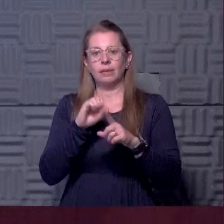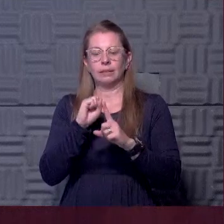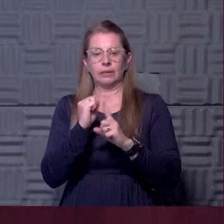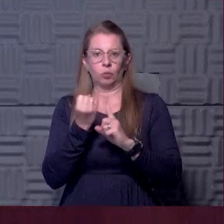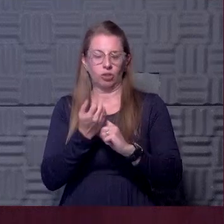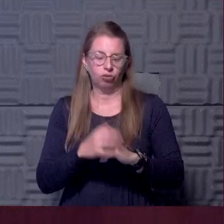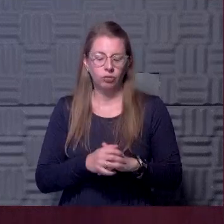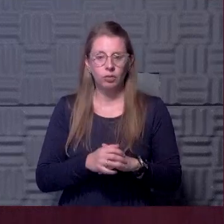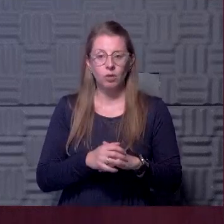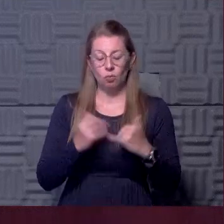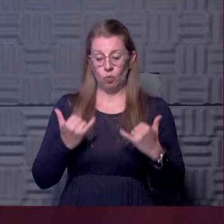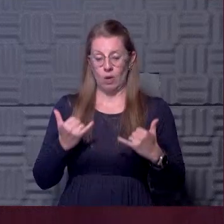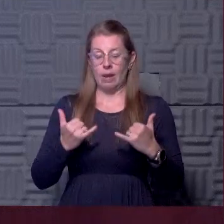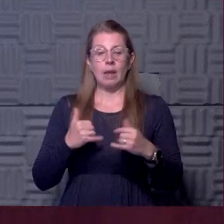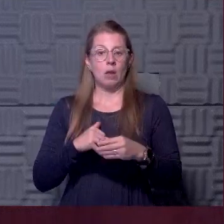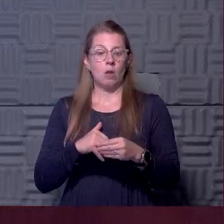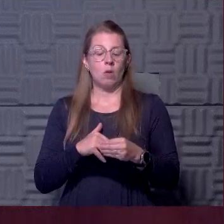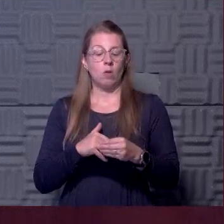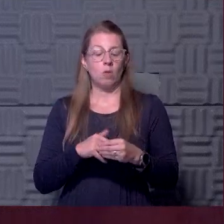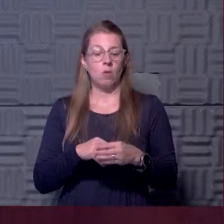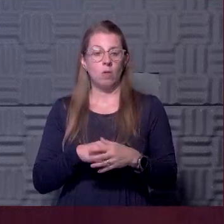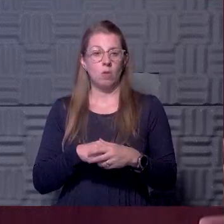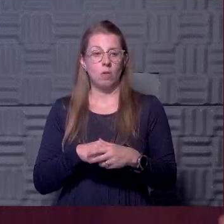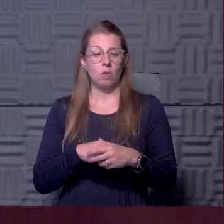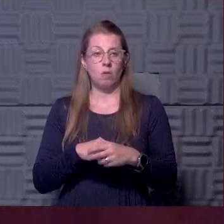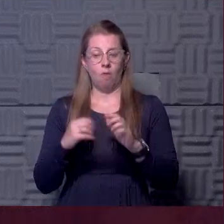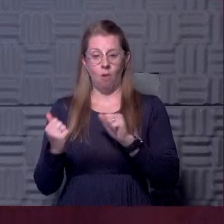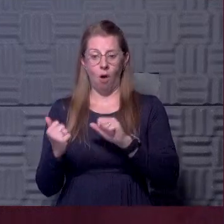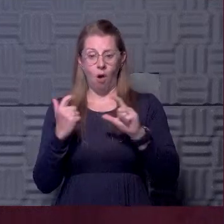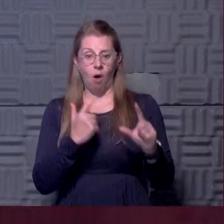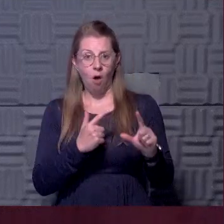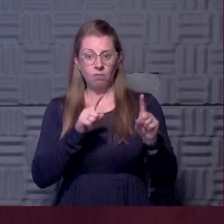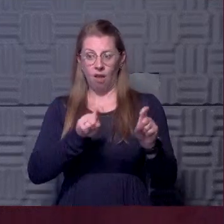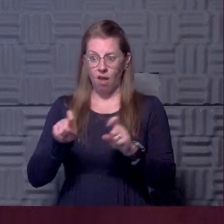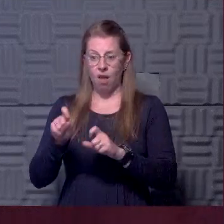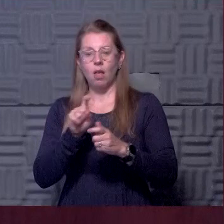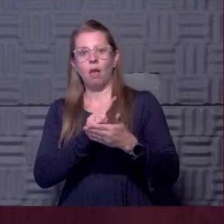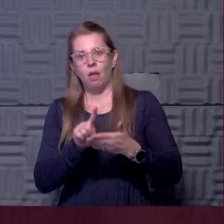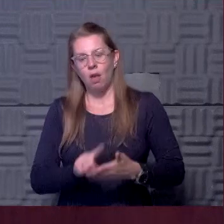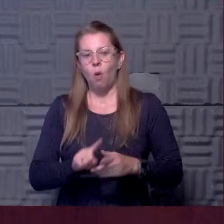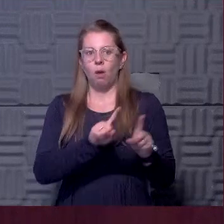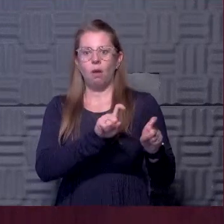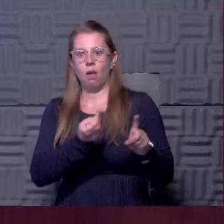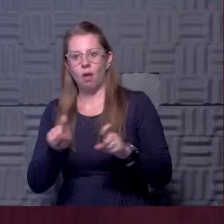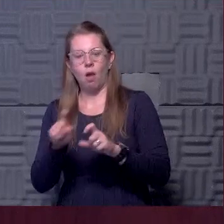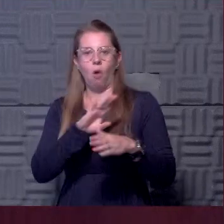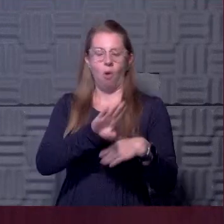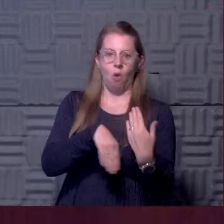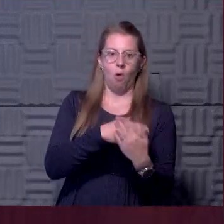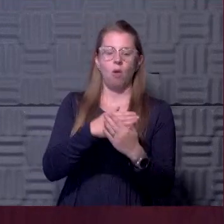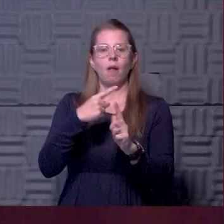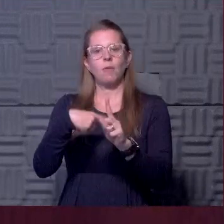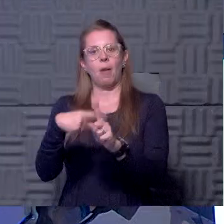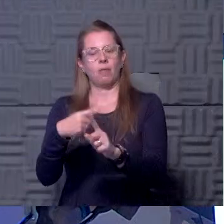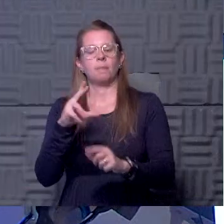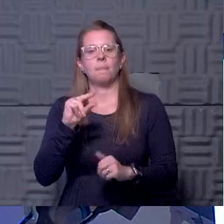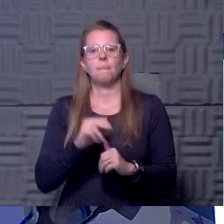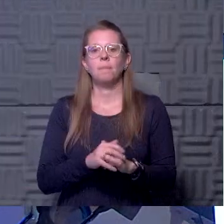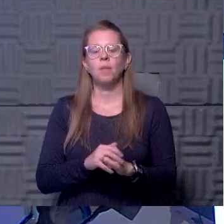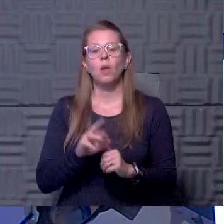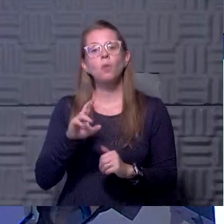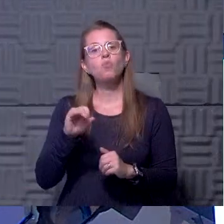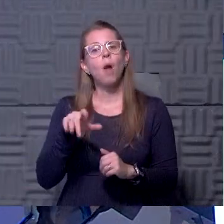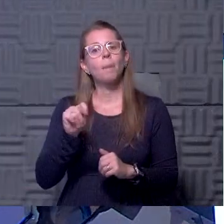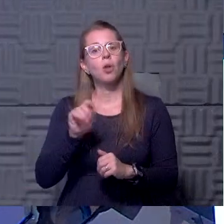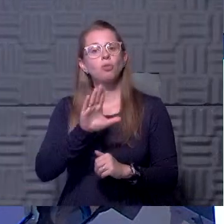Um, at least as of right now, there's not, uh, a thought to do everybody every week, everybody every month, uh, at this, at this point in time. And Robert, from